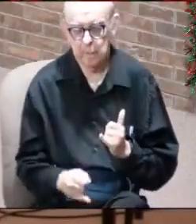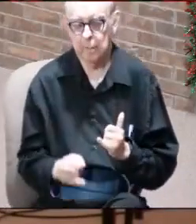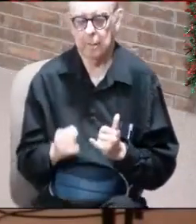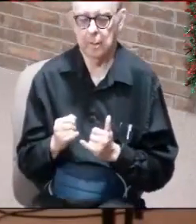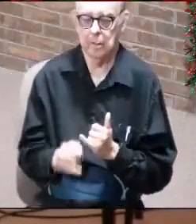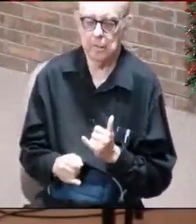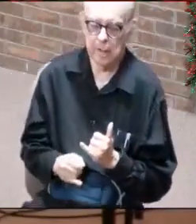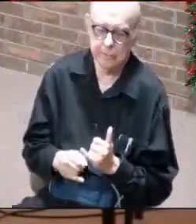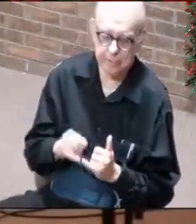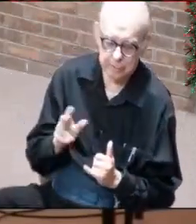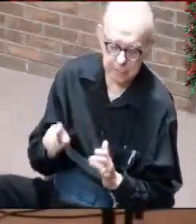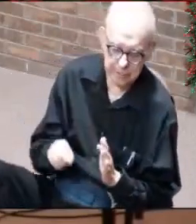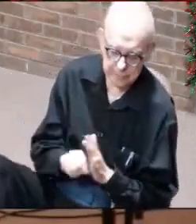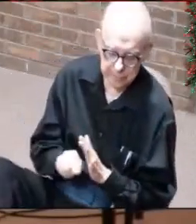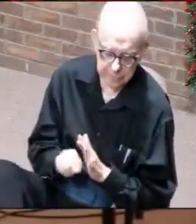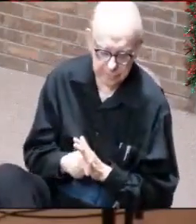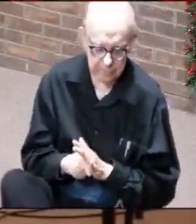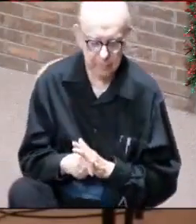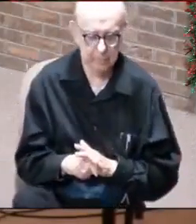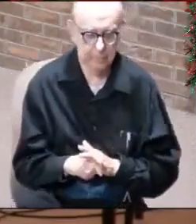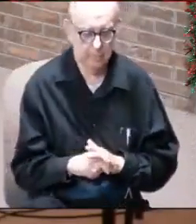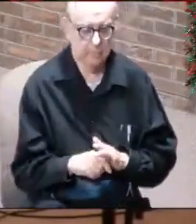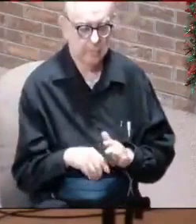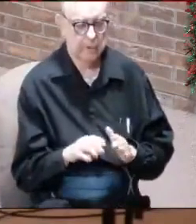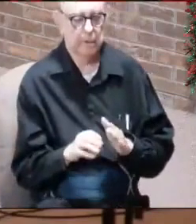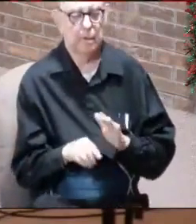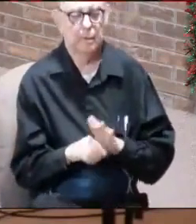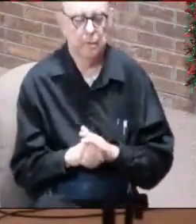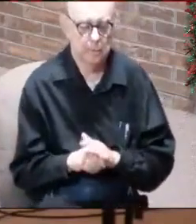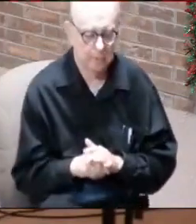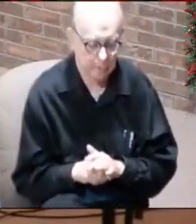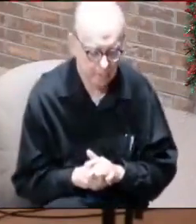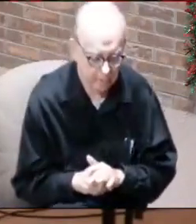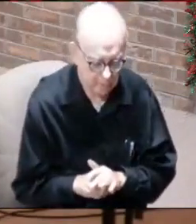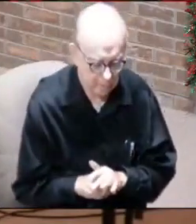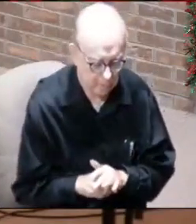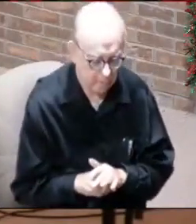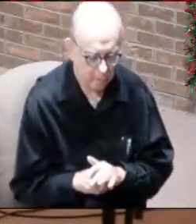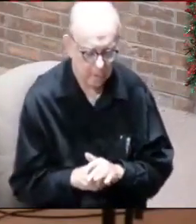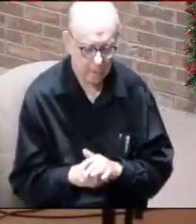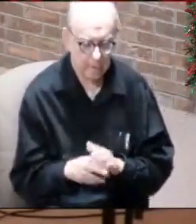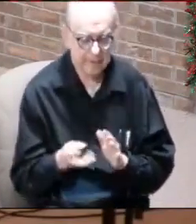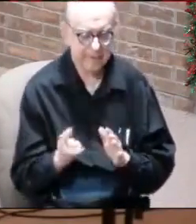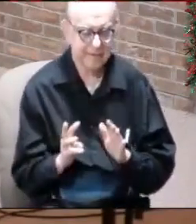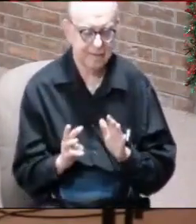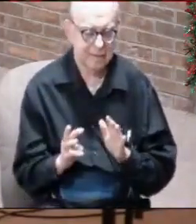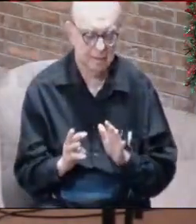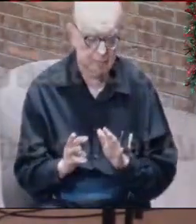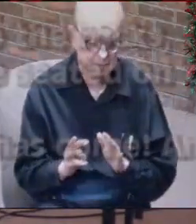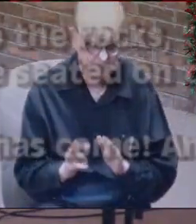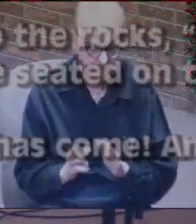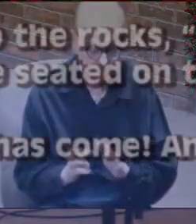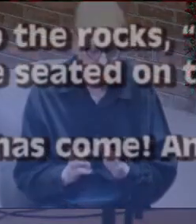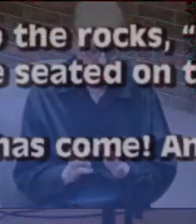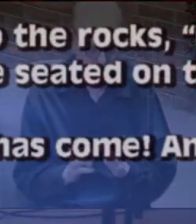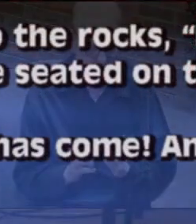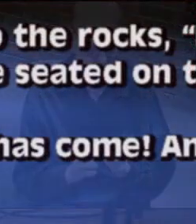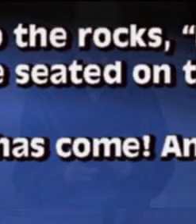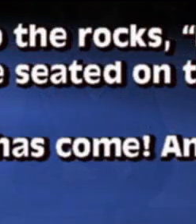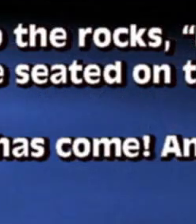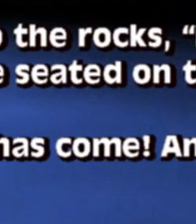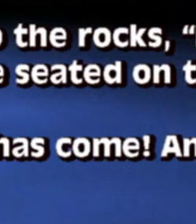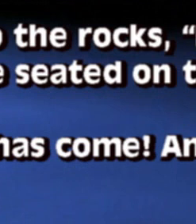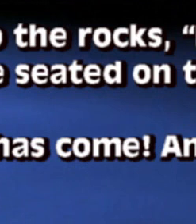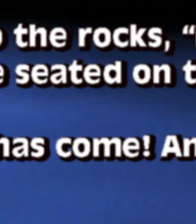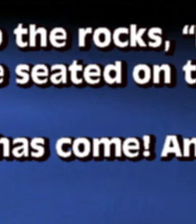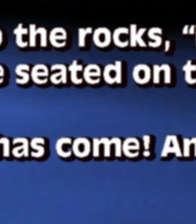the last three verses if you would. Verses 15, well, do 16 because I forgot to put 15 in there.